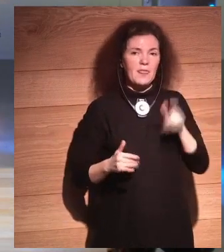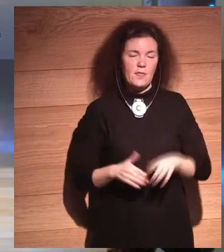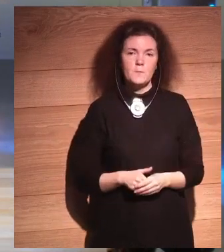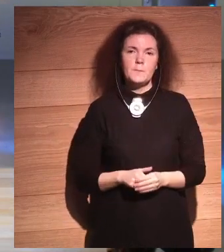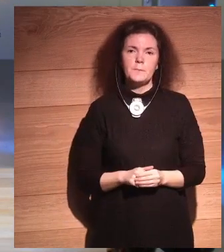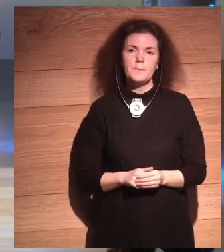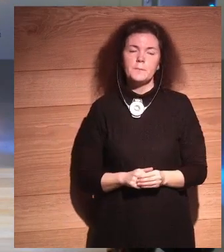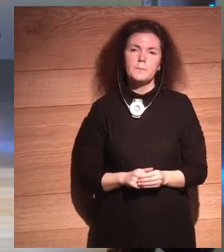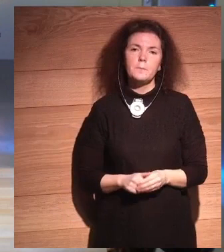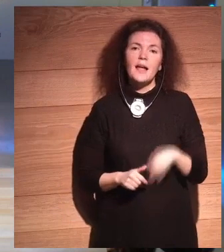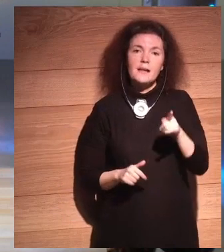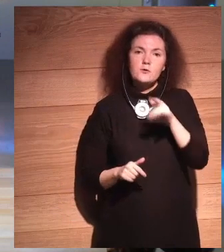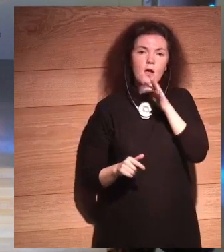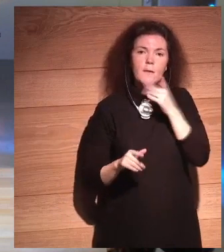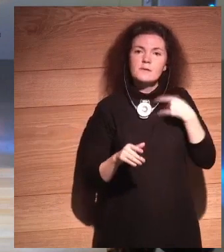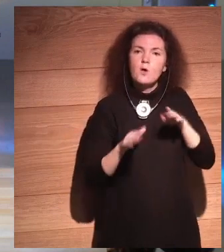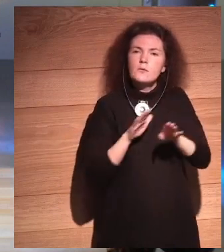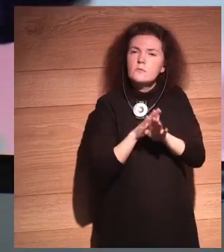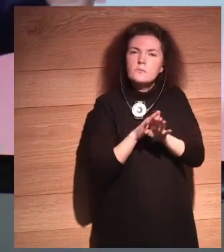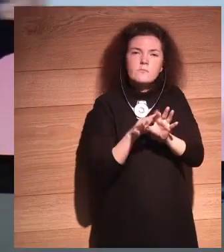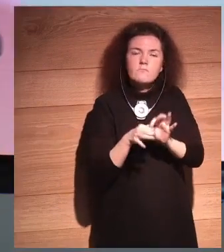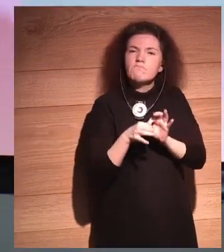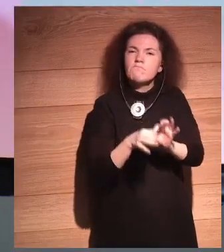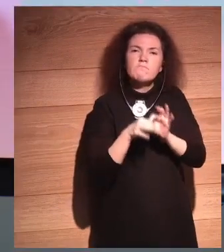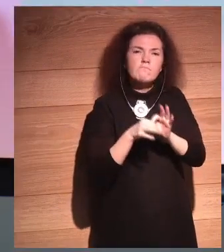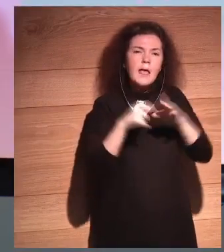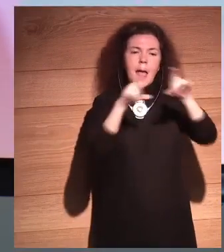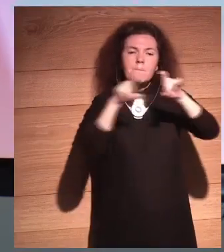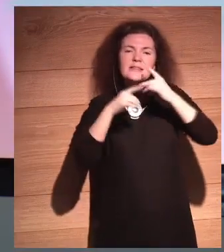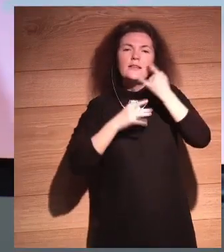are pursuing. Data, intelligence, cloud computing.